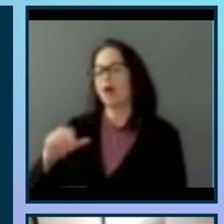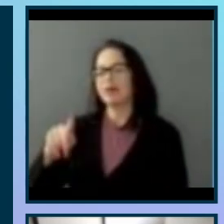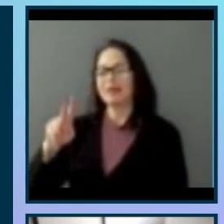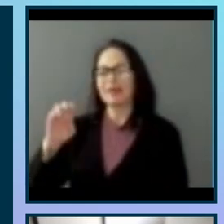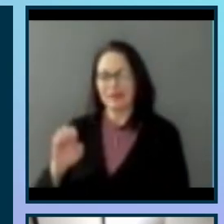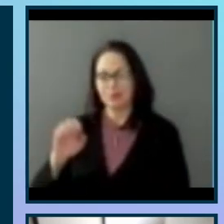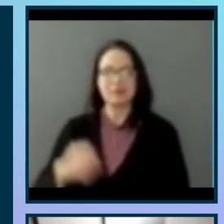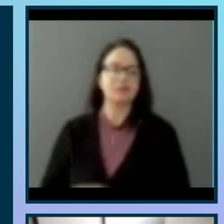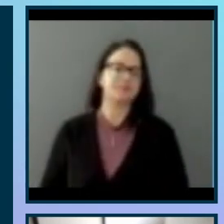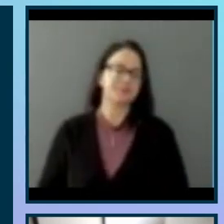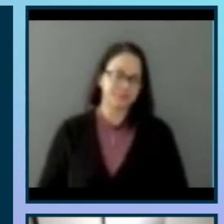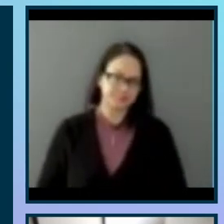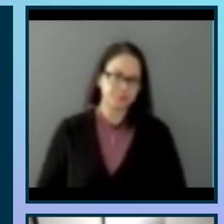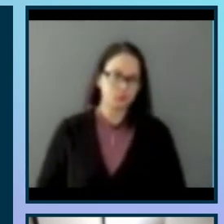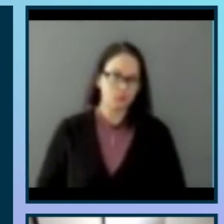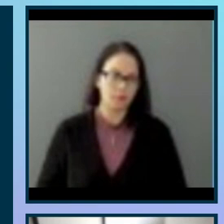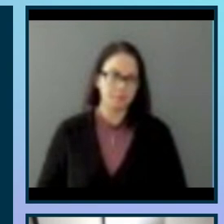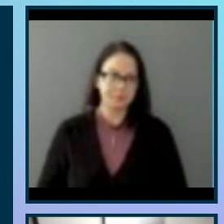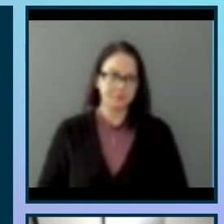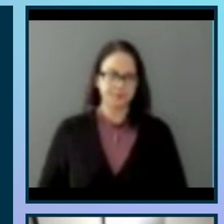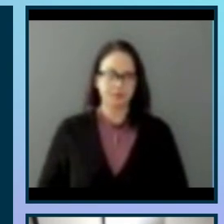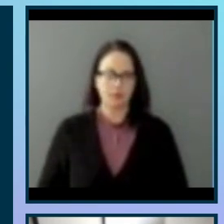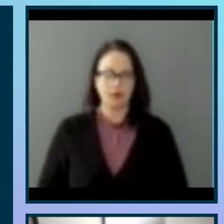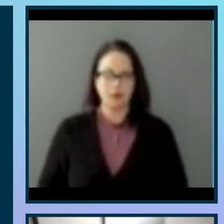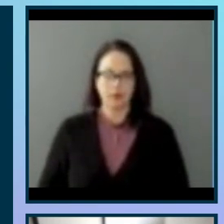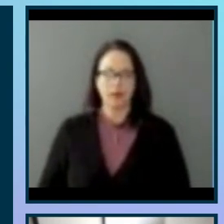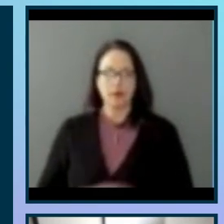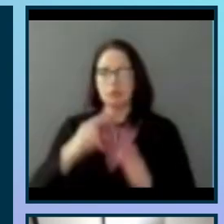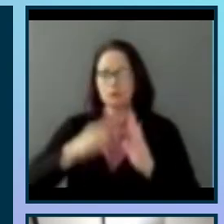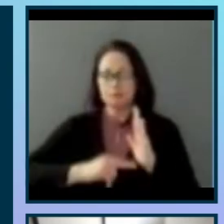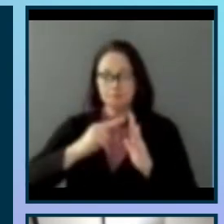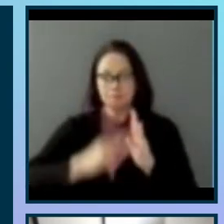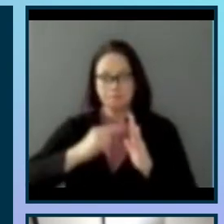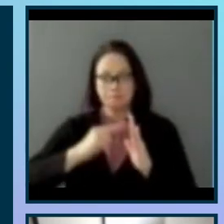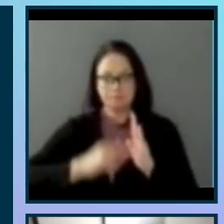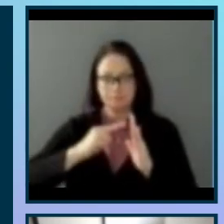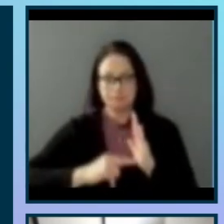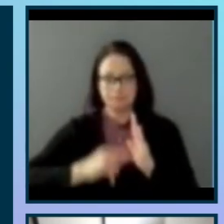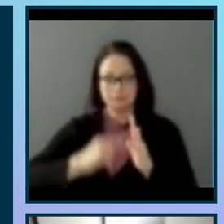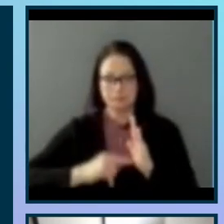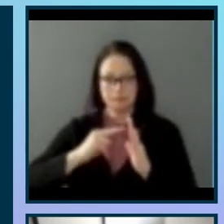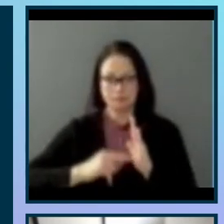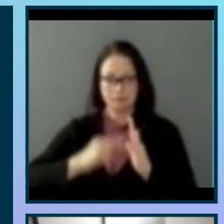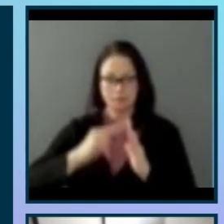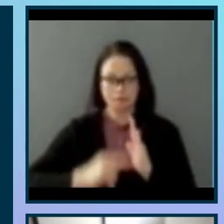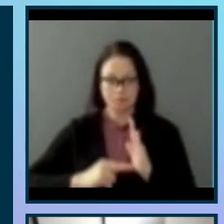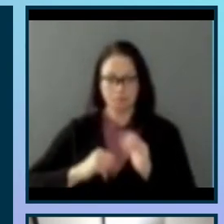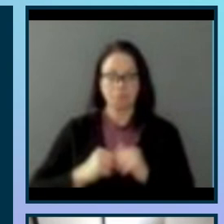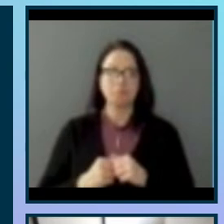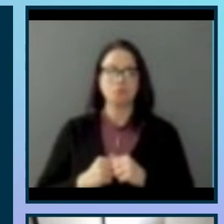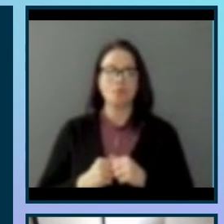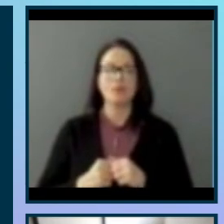So the basis of the project, it builds on expertise gained from the 2017 Eclipse Soundscapes project app that I